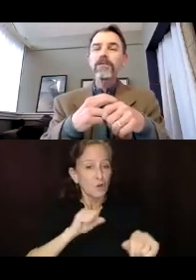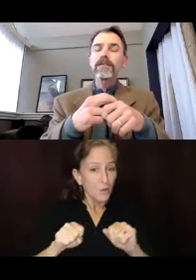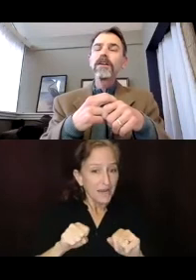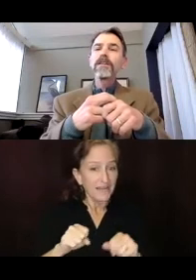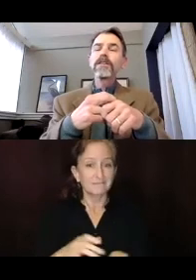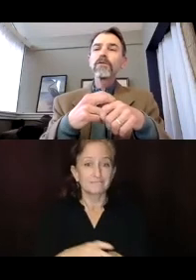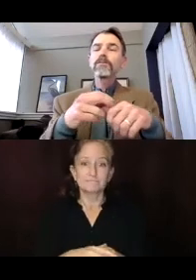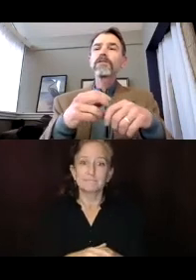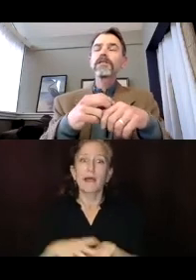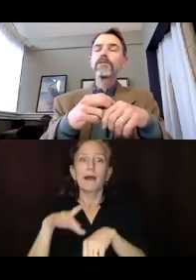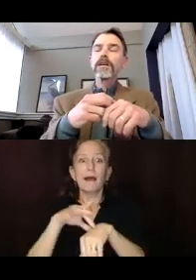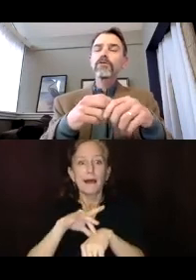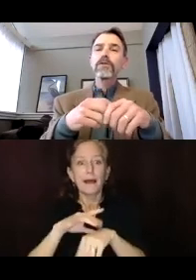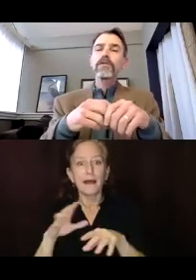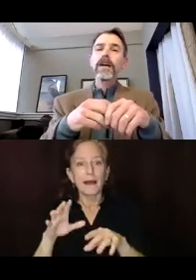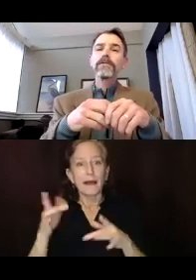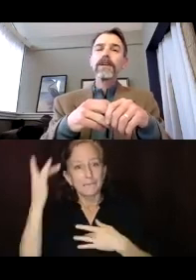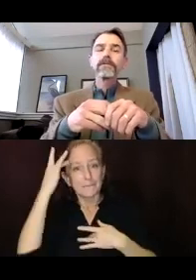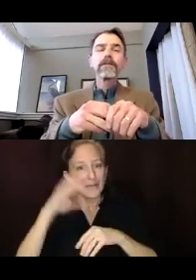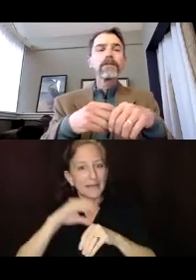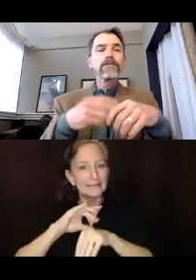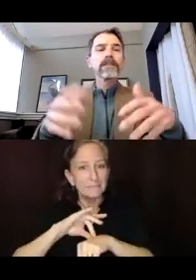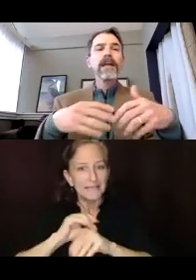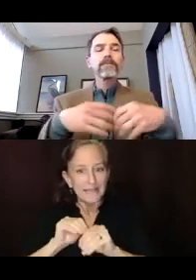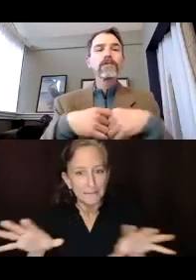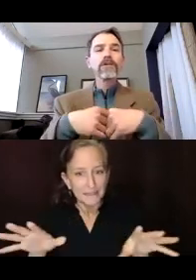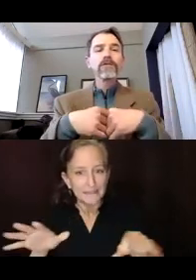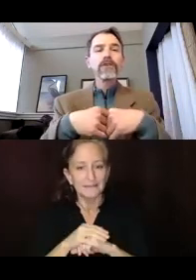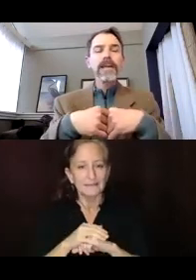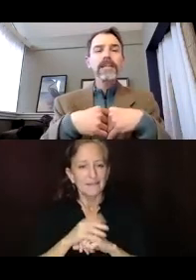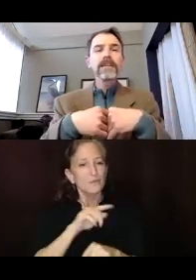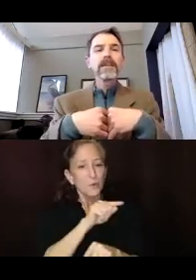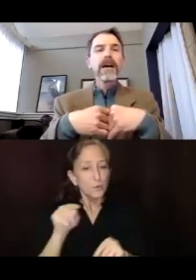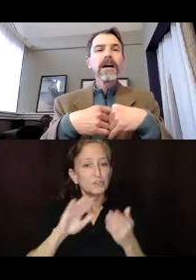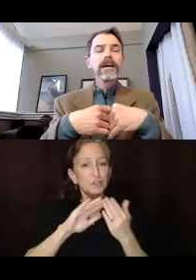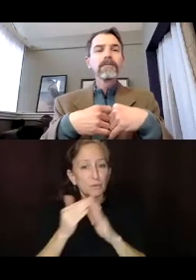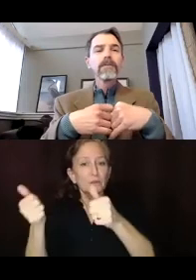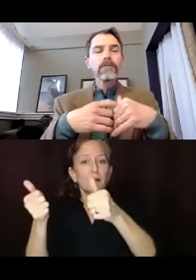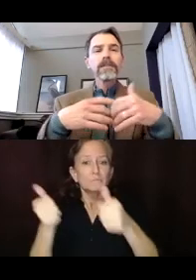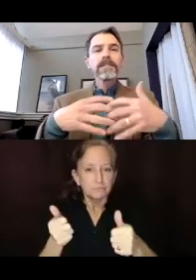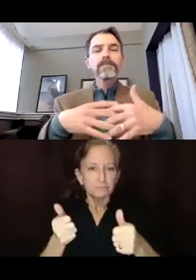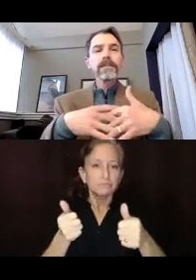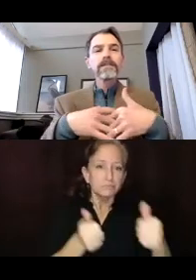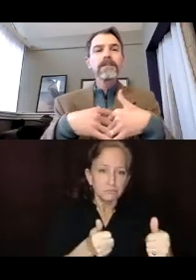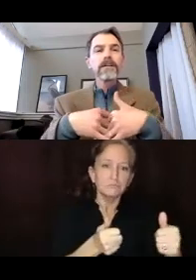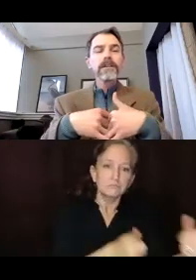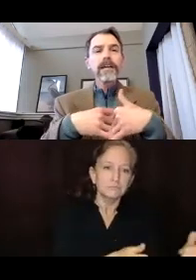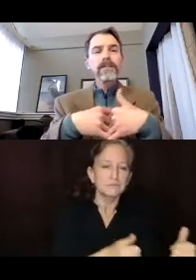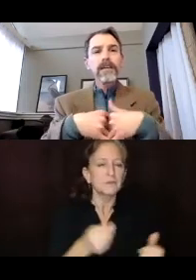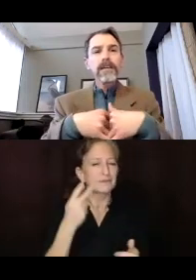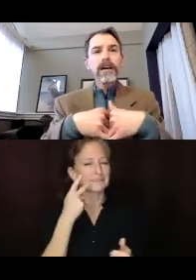any of those things, then those communities are much worse off. And we've seen this happen over and over again, that we need to be